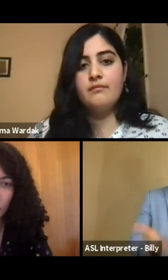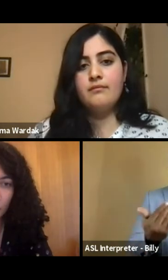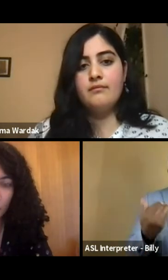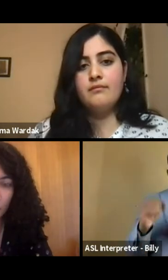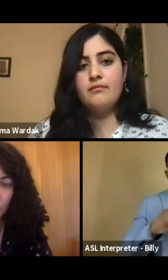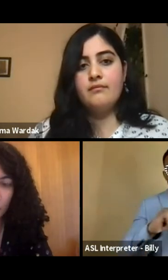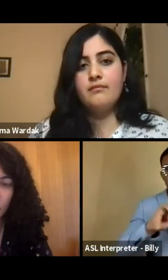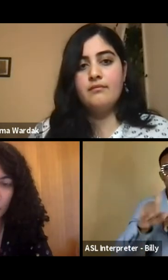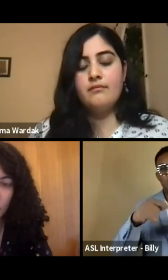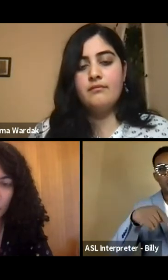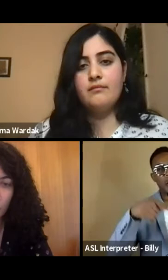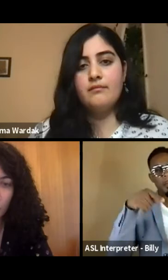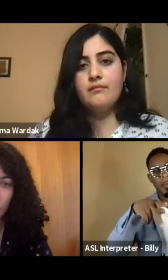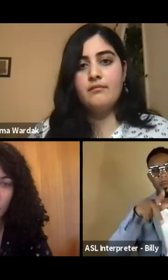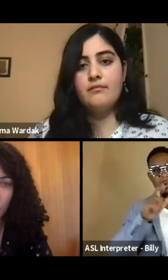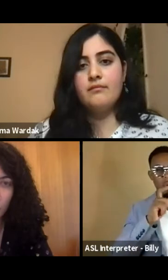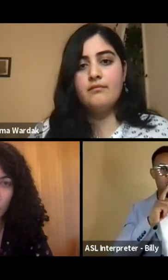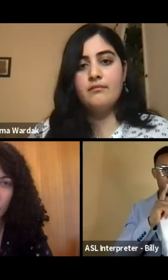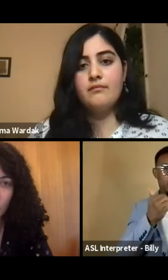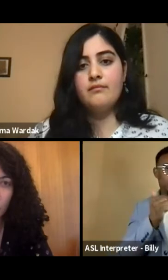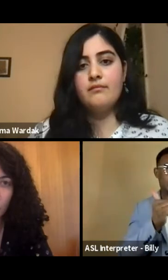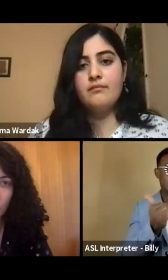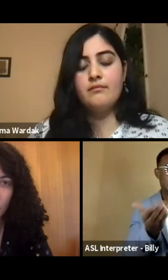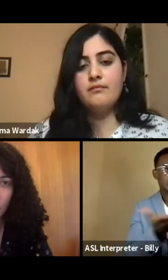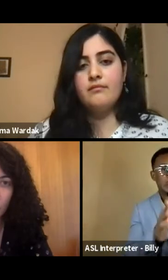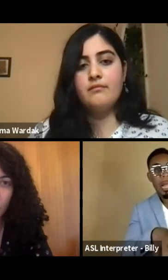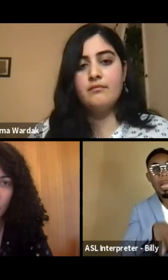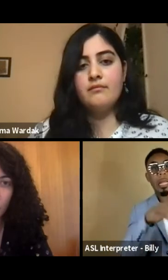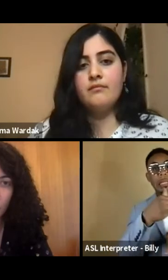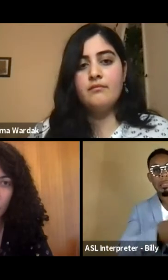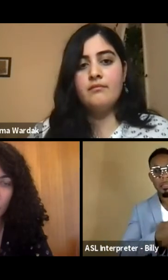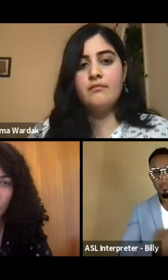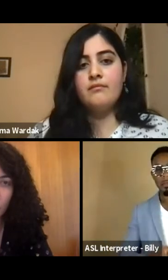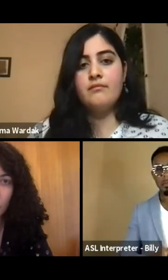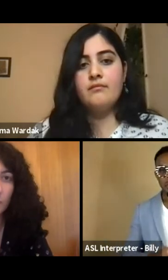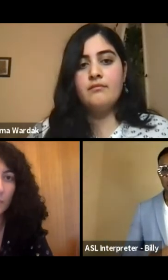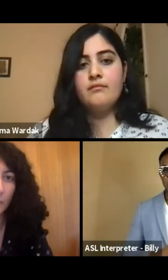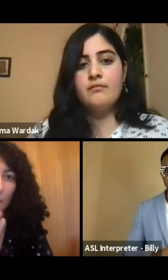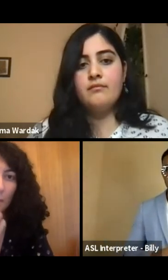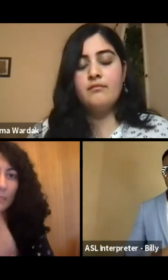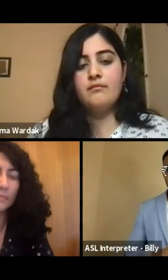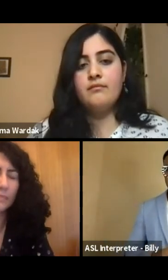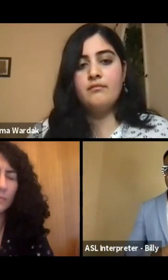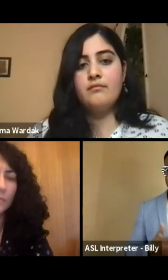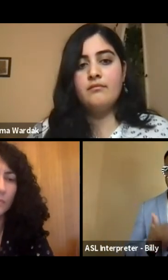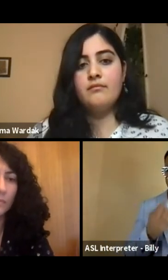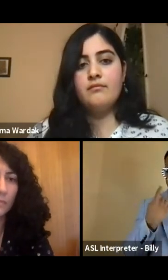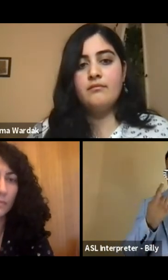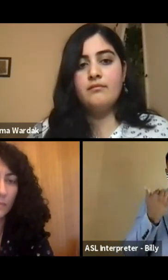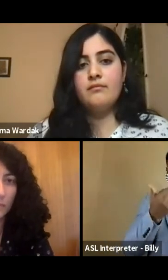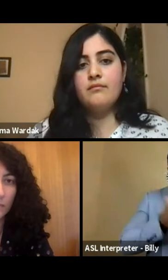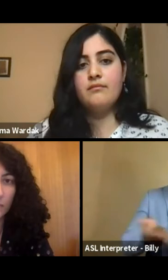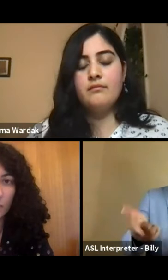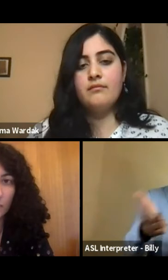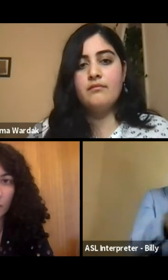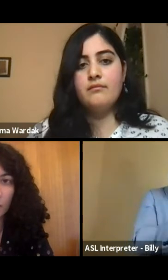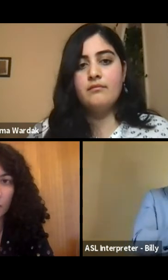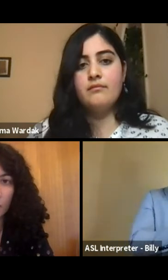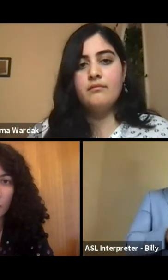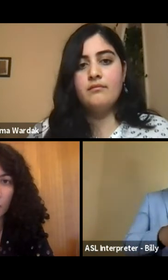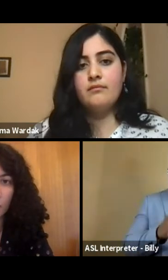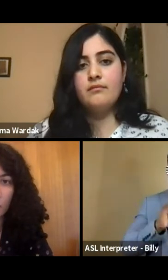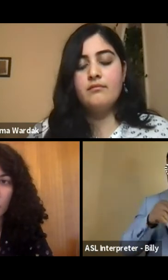around folks who you're trying to get out of the country. Um, I'm wondering if each of you can speak to